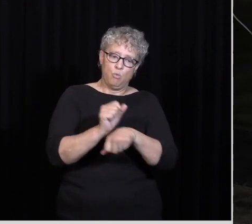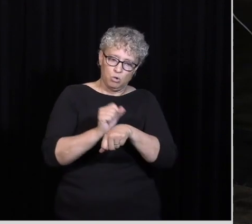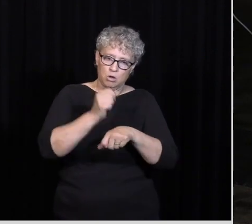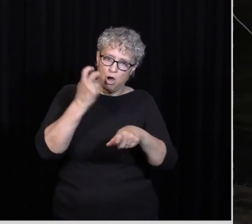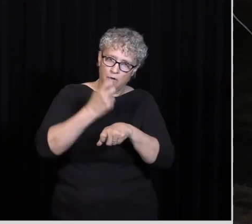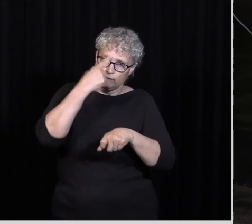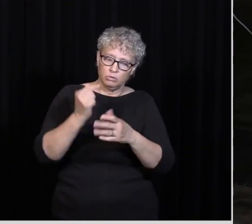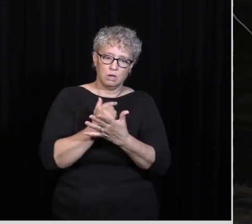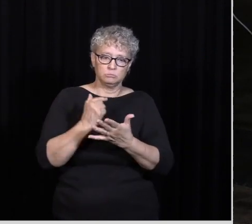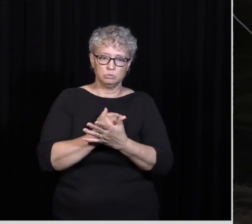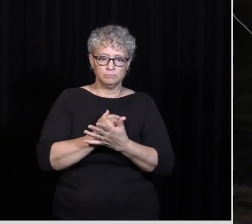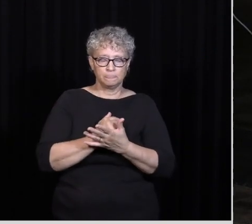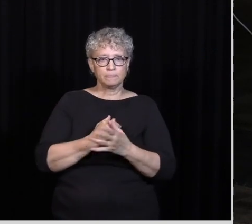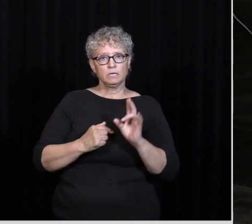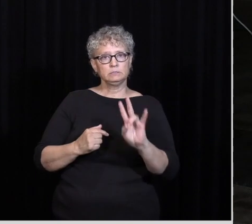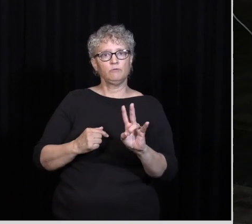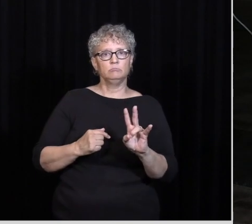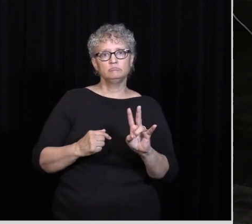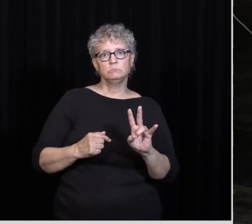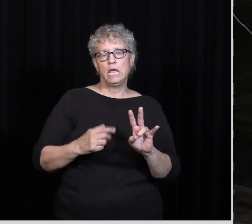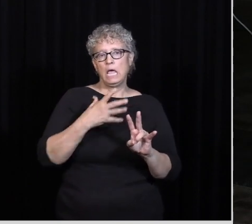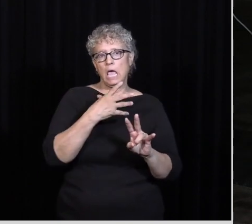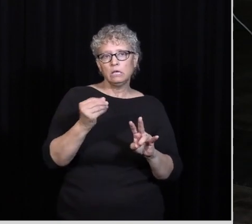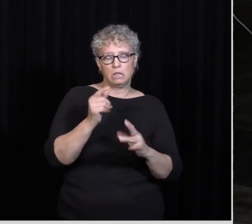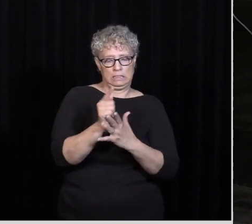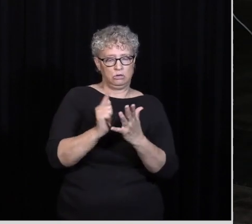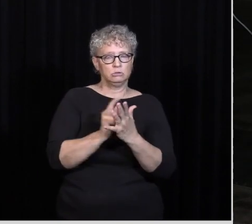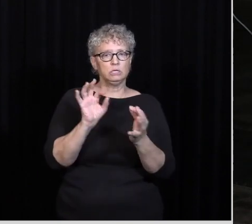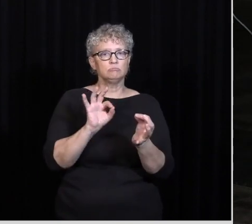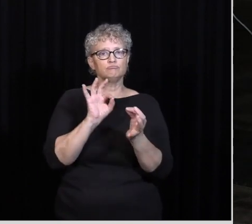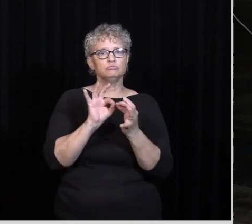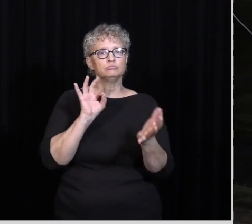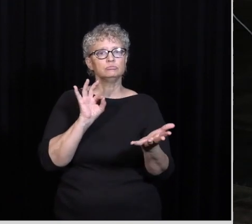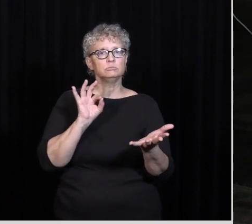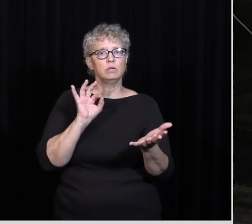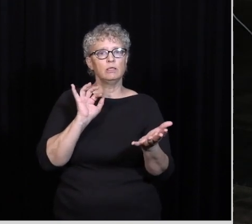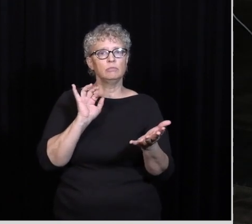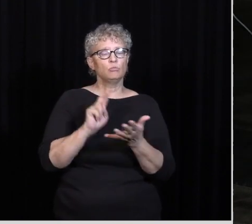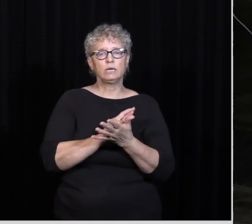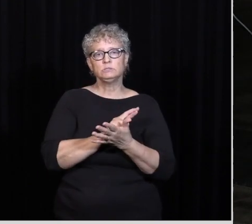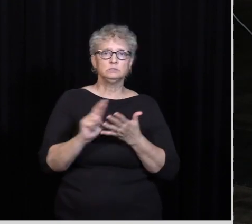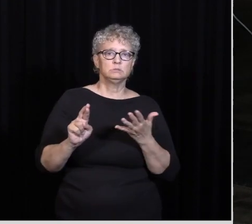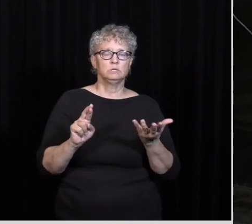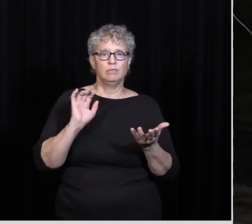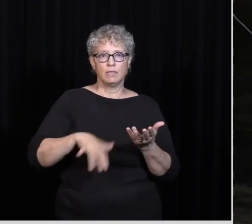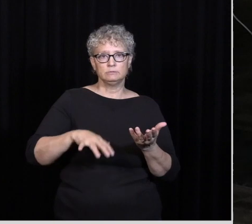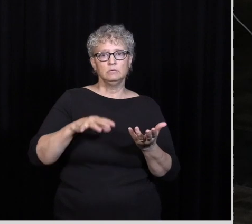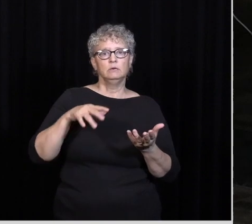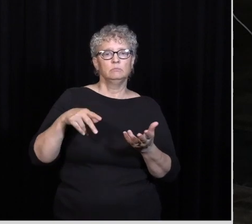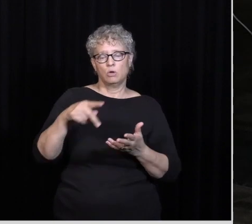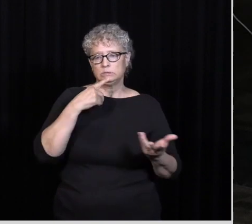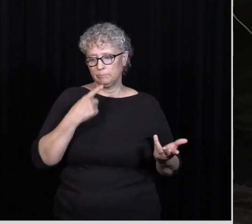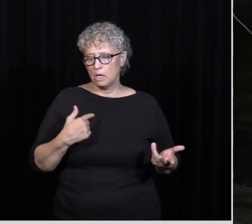And then seventh He was blameless He was legally Righteous That's That's the guy Saying I have